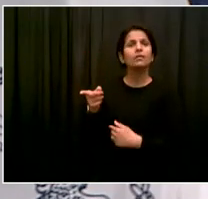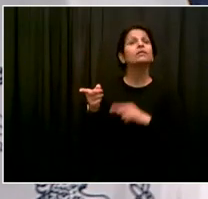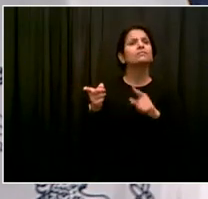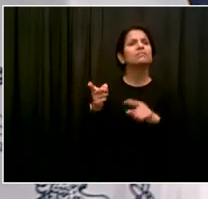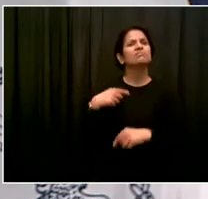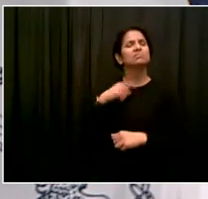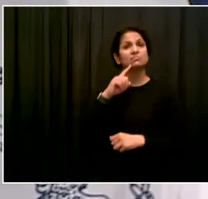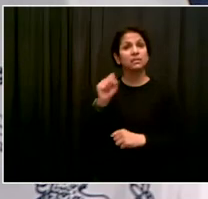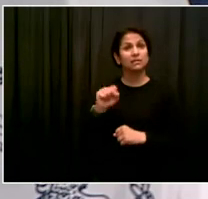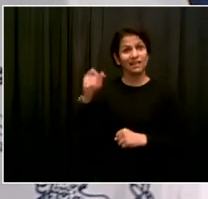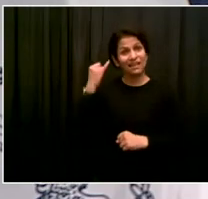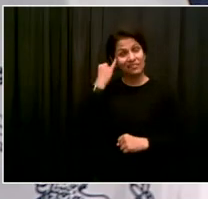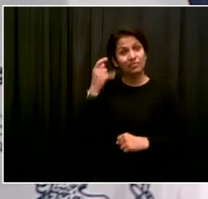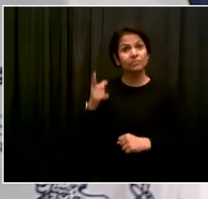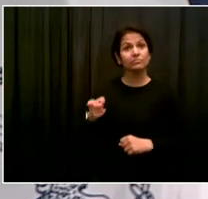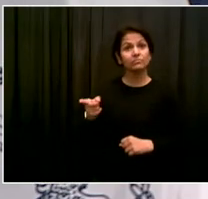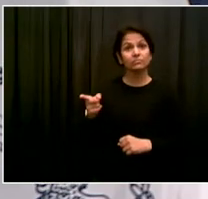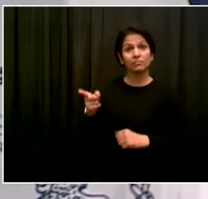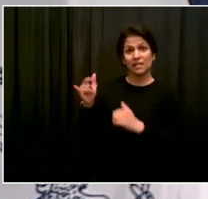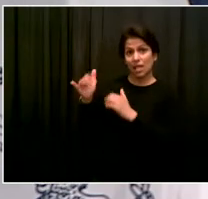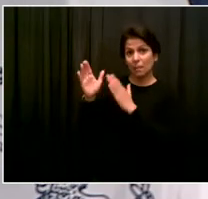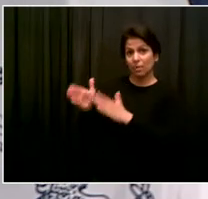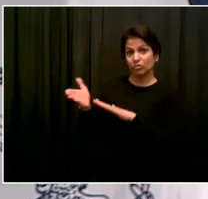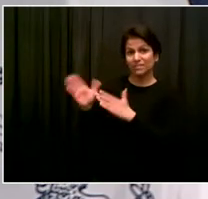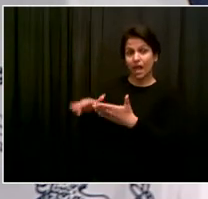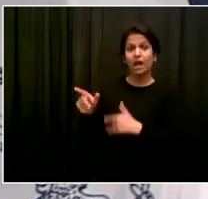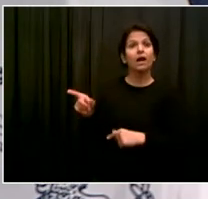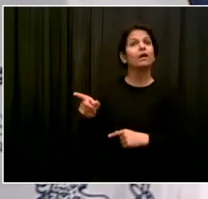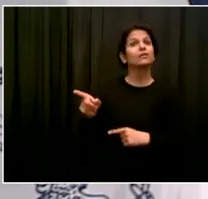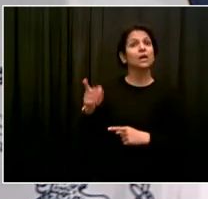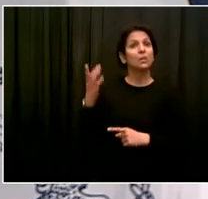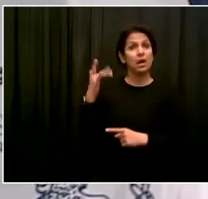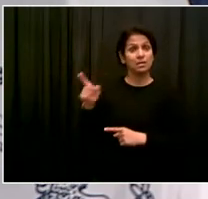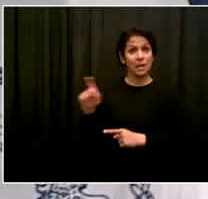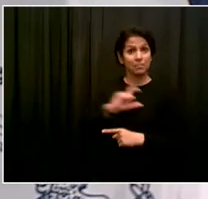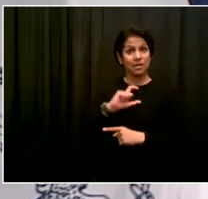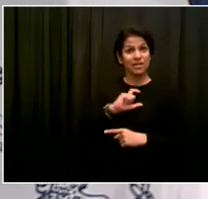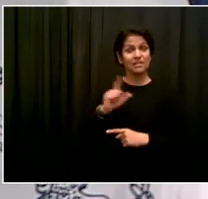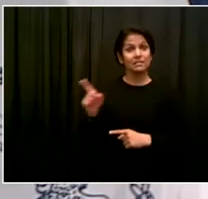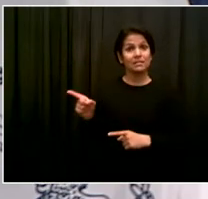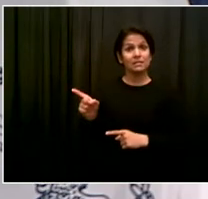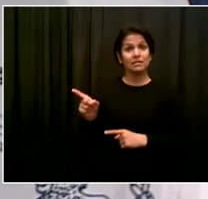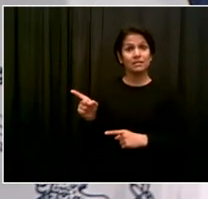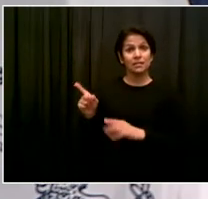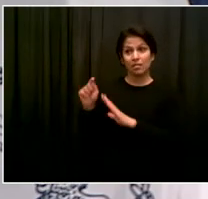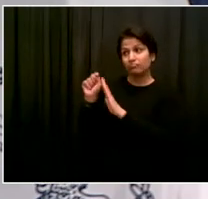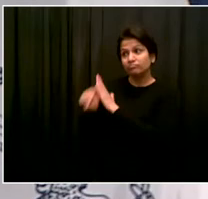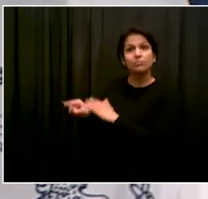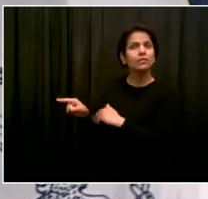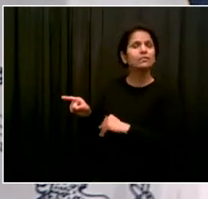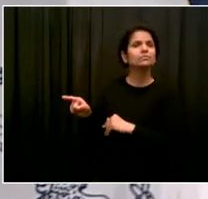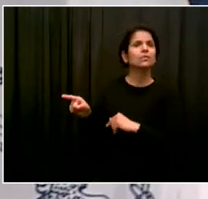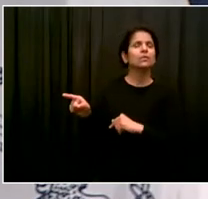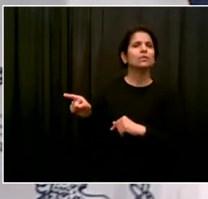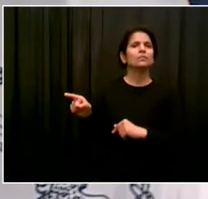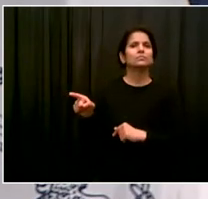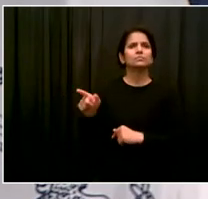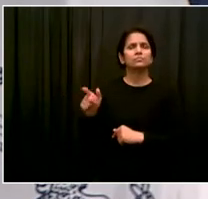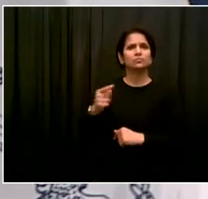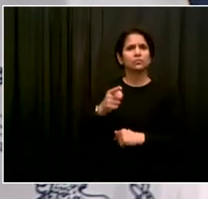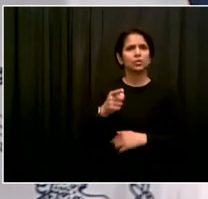why don't you review it? Yoav, I appreciate the question. I don't agree with your initial characterization. I've never